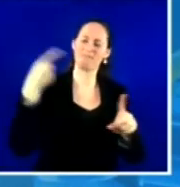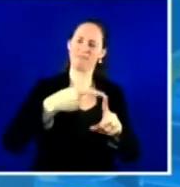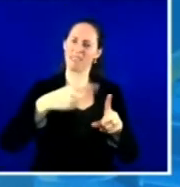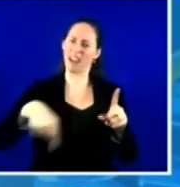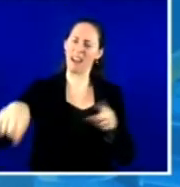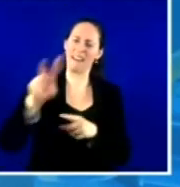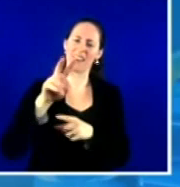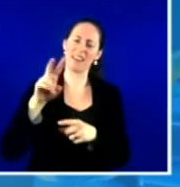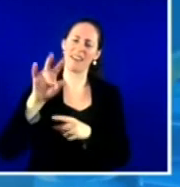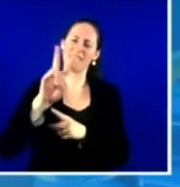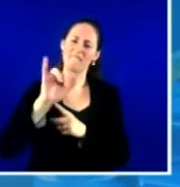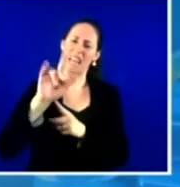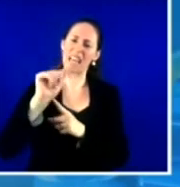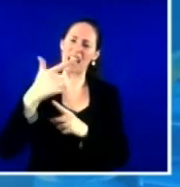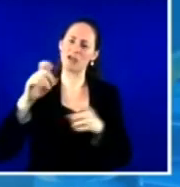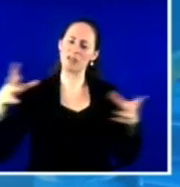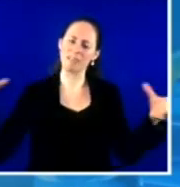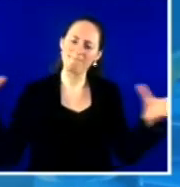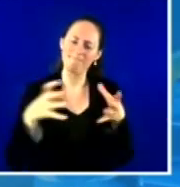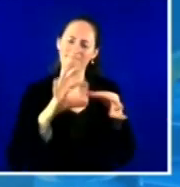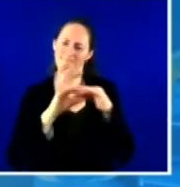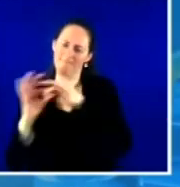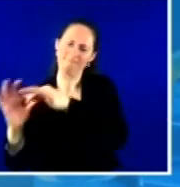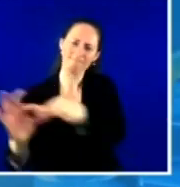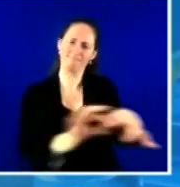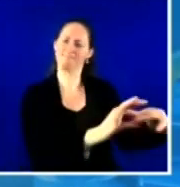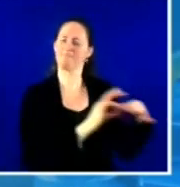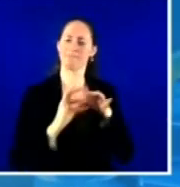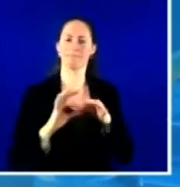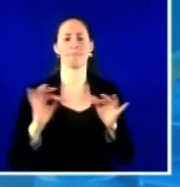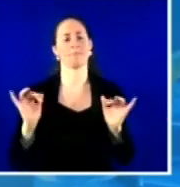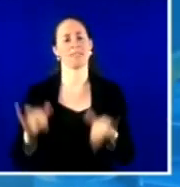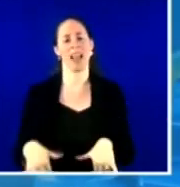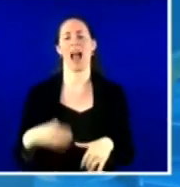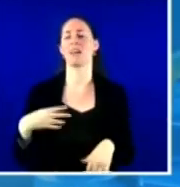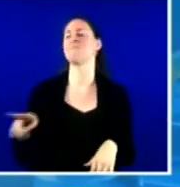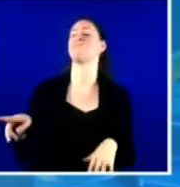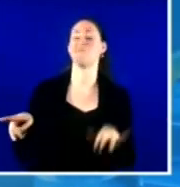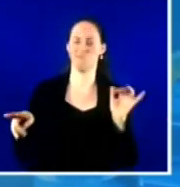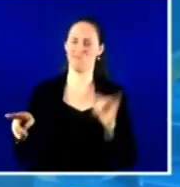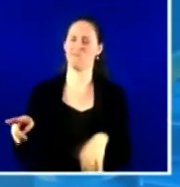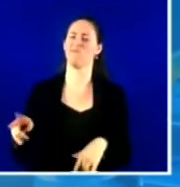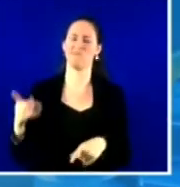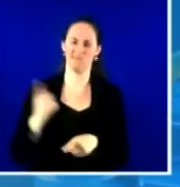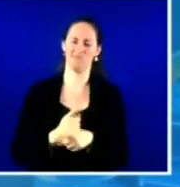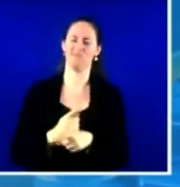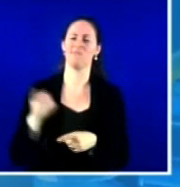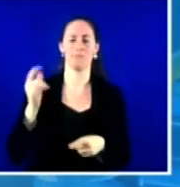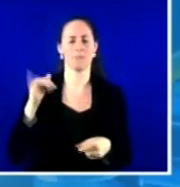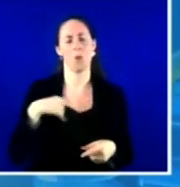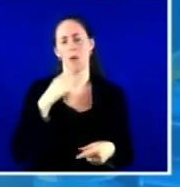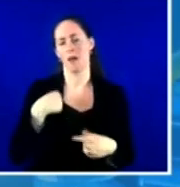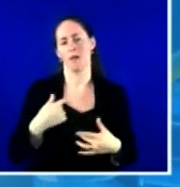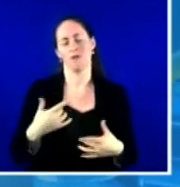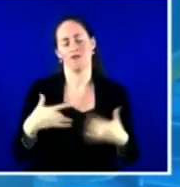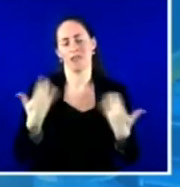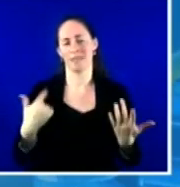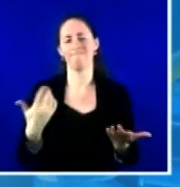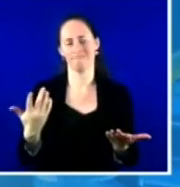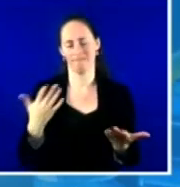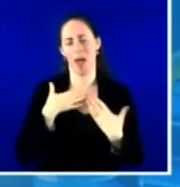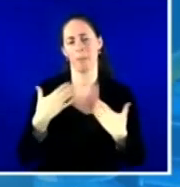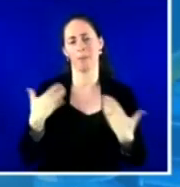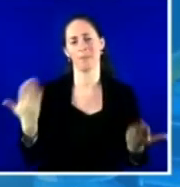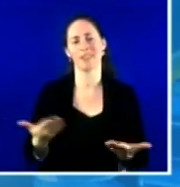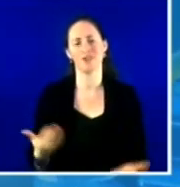So just an amazing effort. And so proud to be here to talk about this. Thank you, Dr. Walensky. Ms. Thank you so much, Dr. Rosenberg.